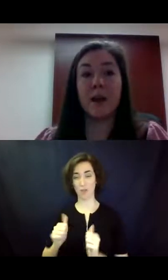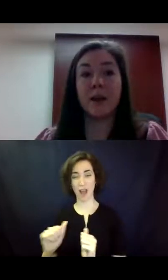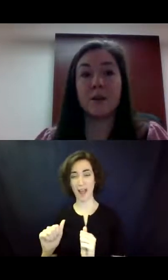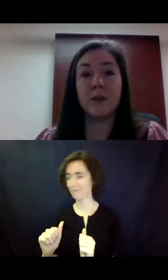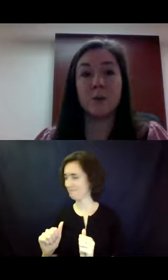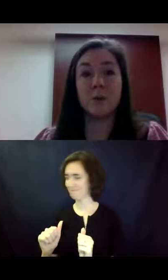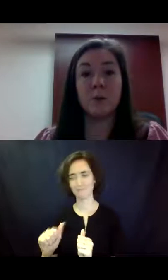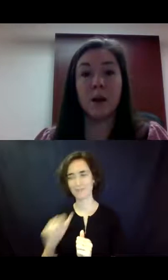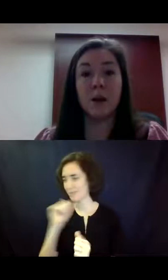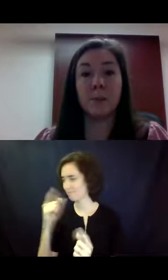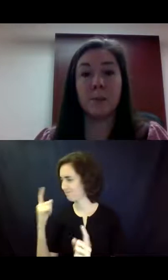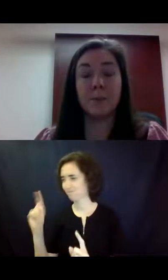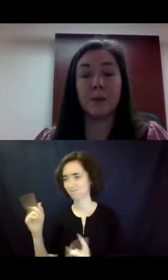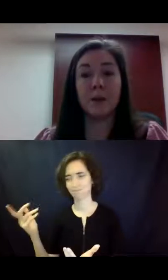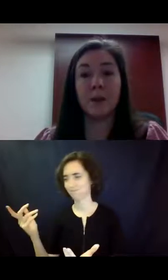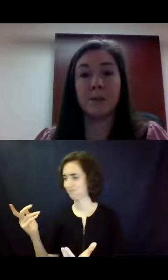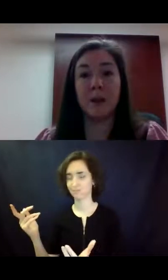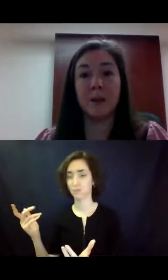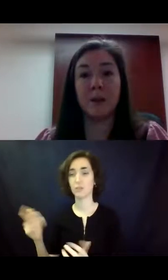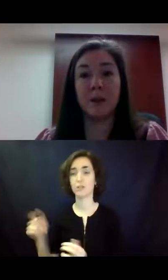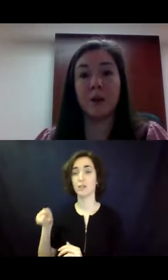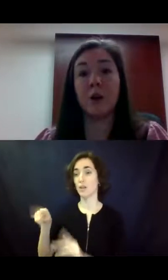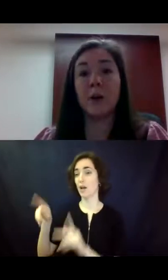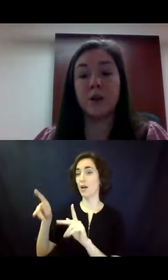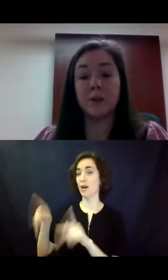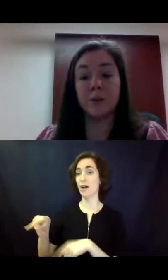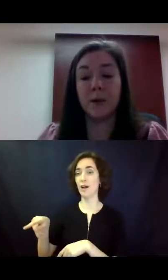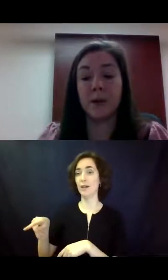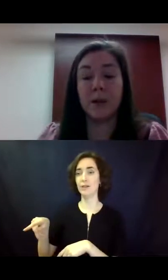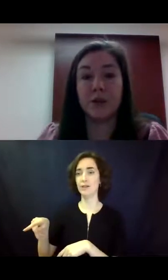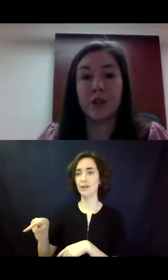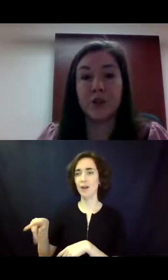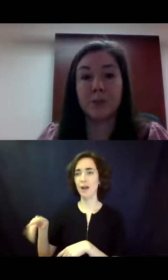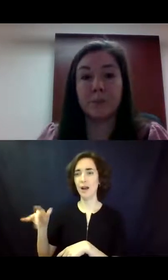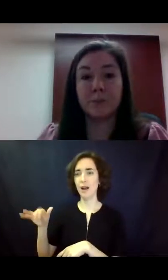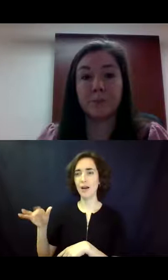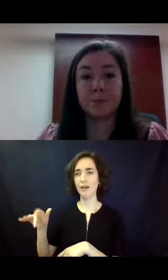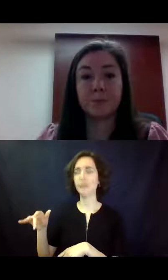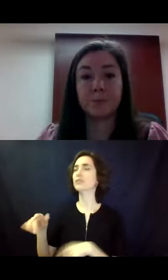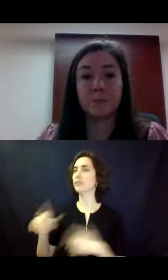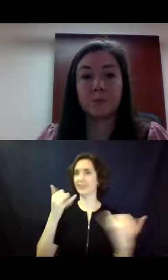and that individual, um, is being, you know, going on to, um, interdiction.